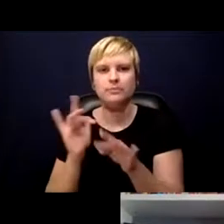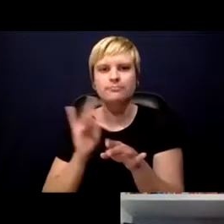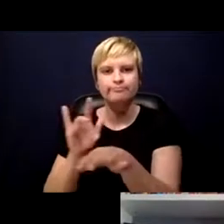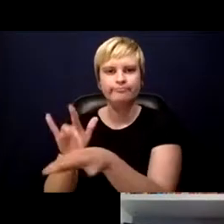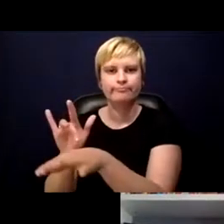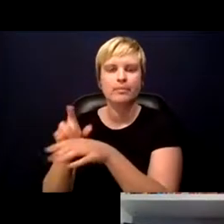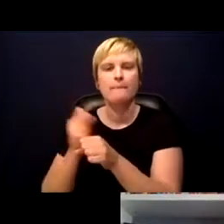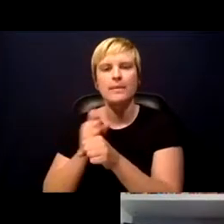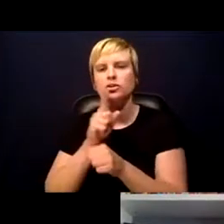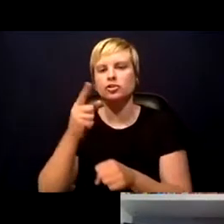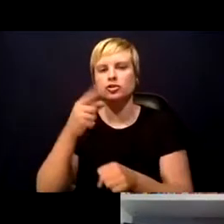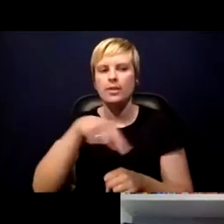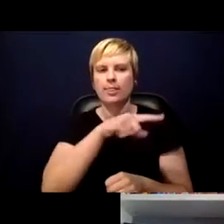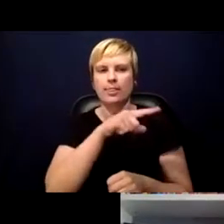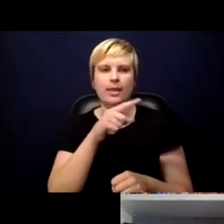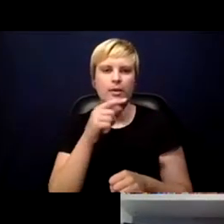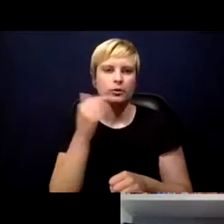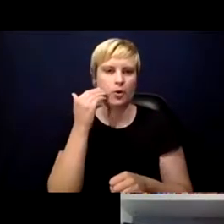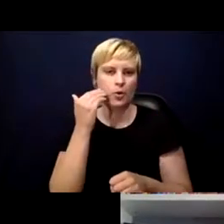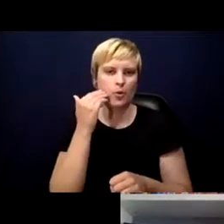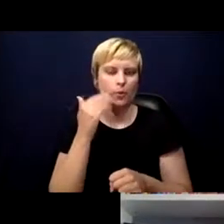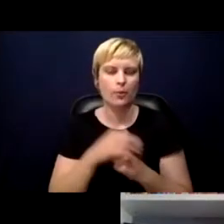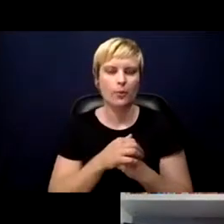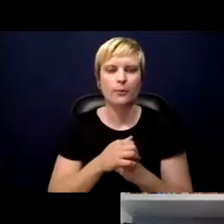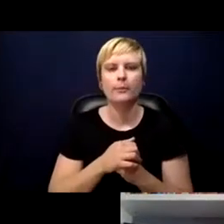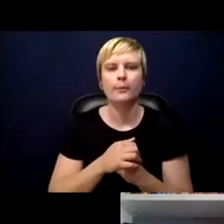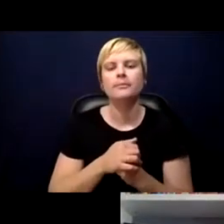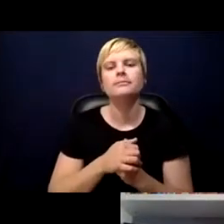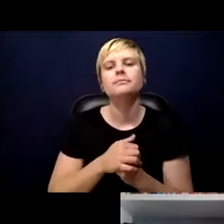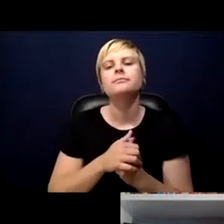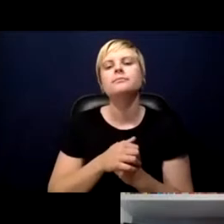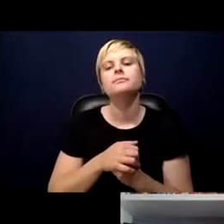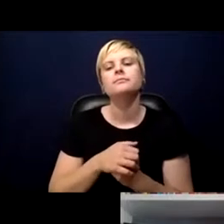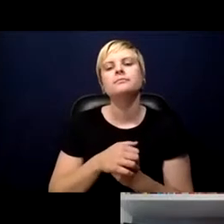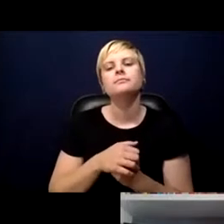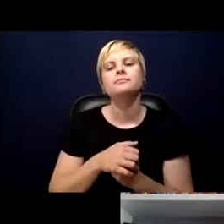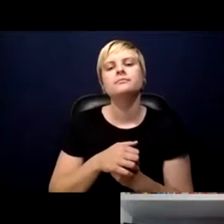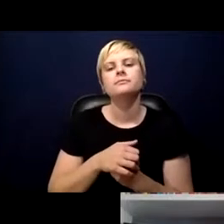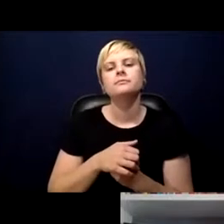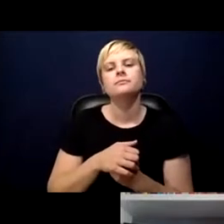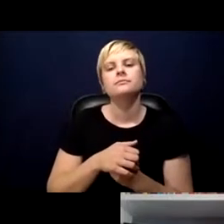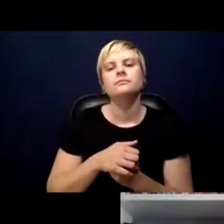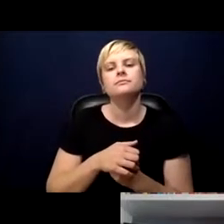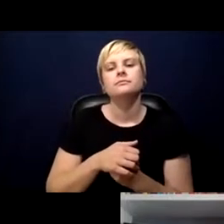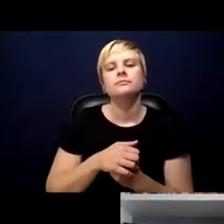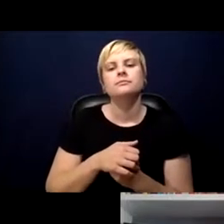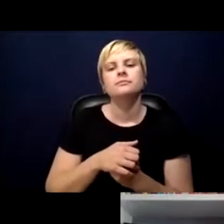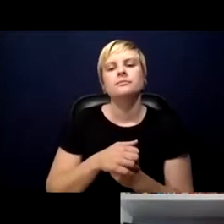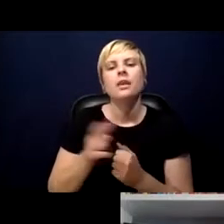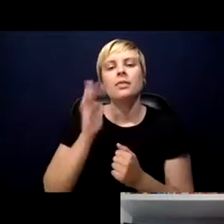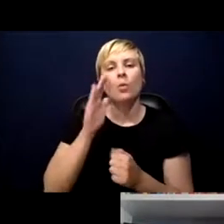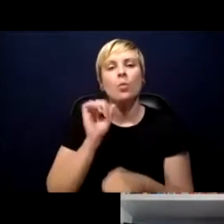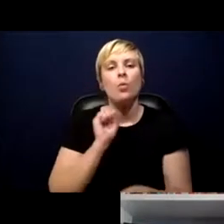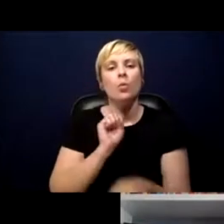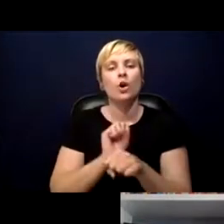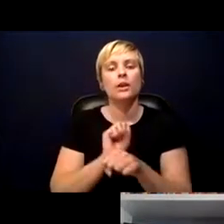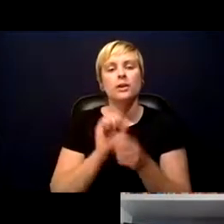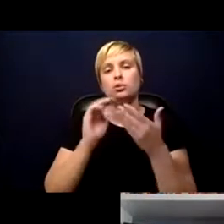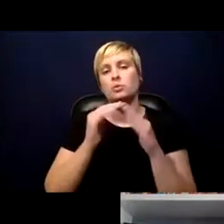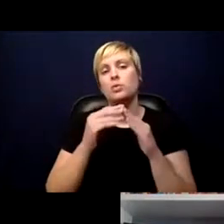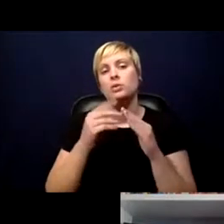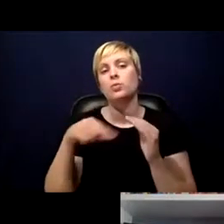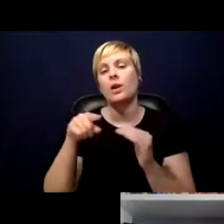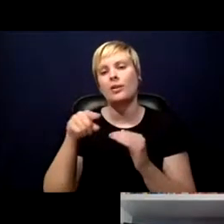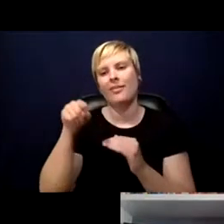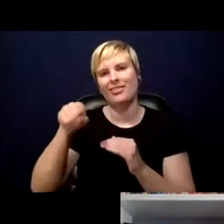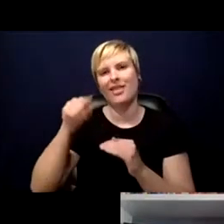notified appropriately. They will also be working in communities where they are known and trusted